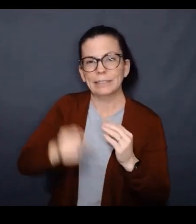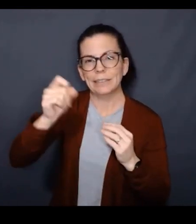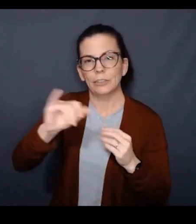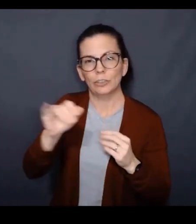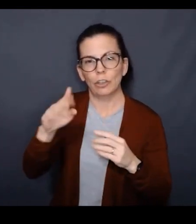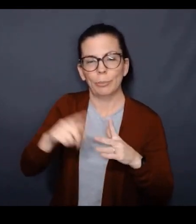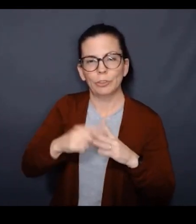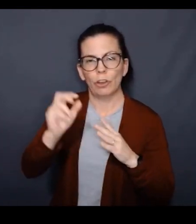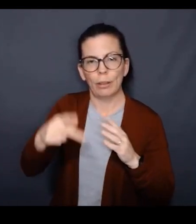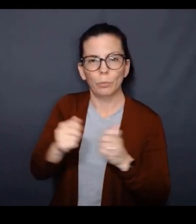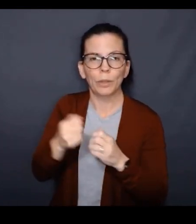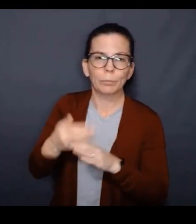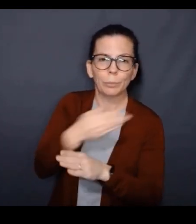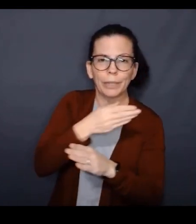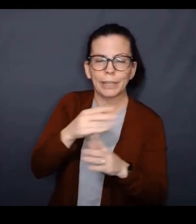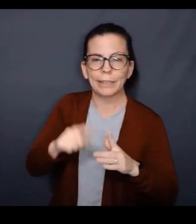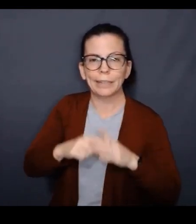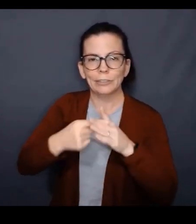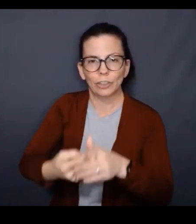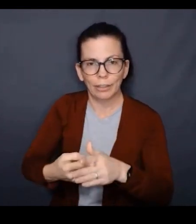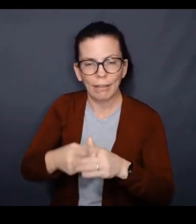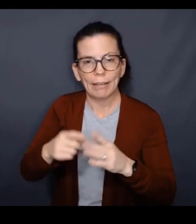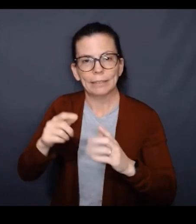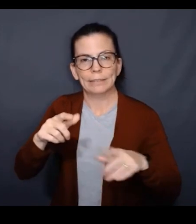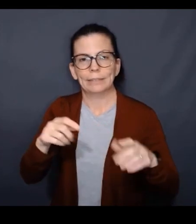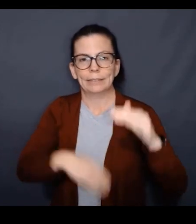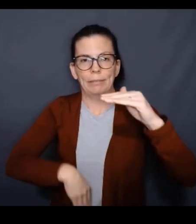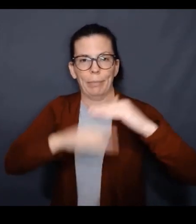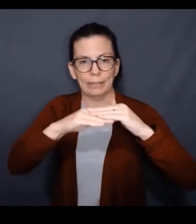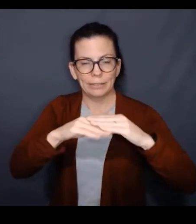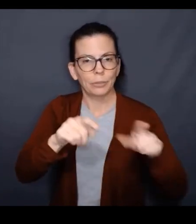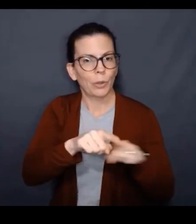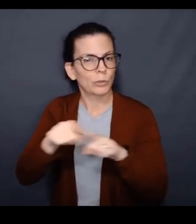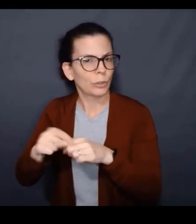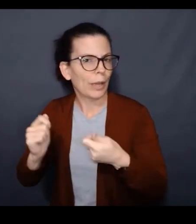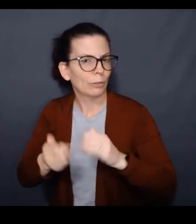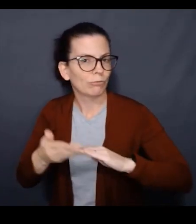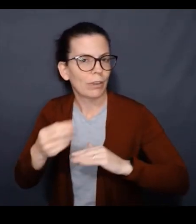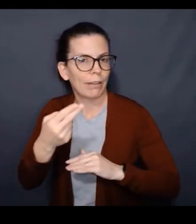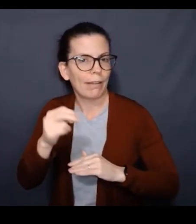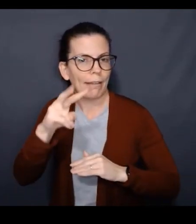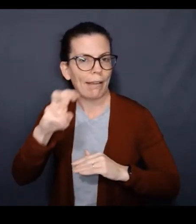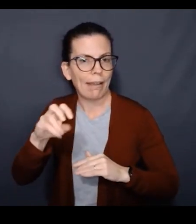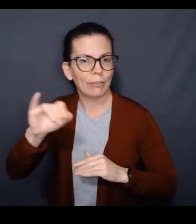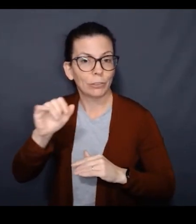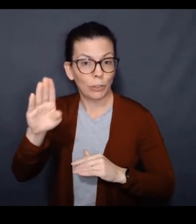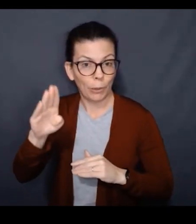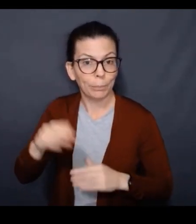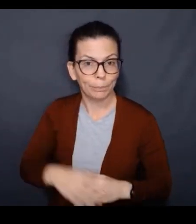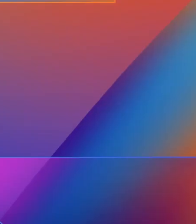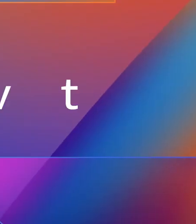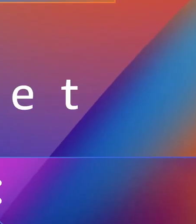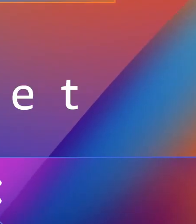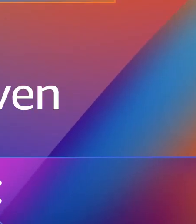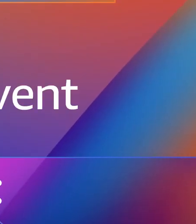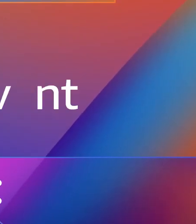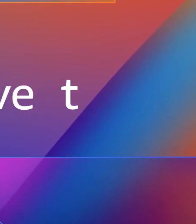Next time, I'll talk about how you can have instant job startup with pre-initialized capacity, and also how to run a hive job.